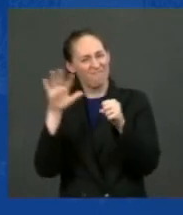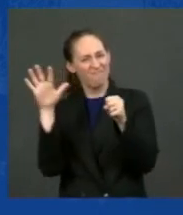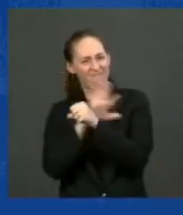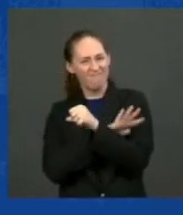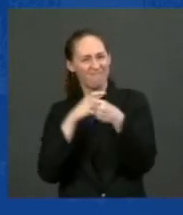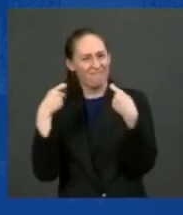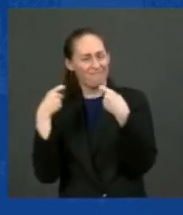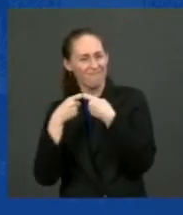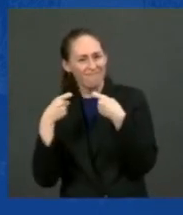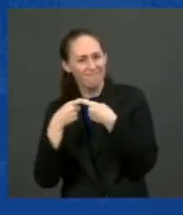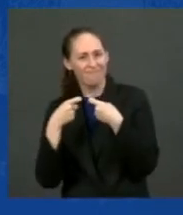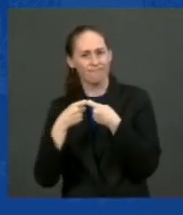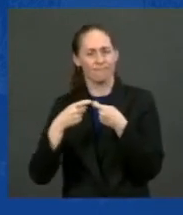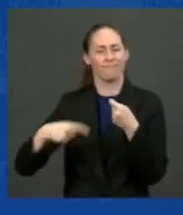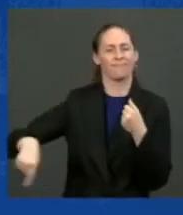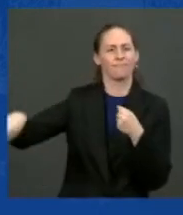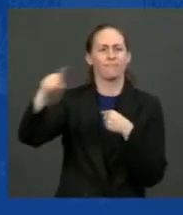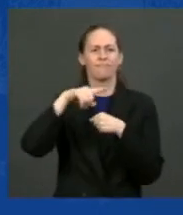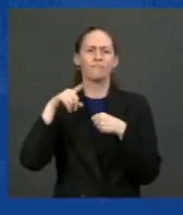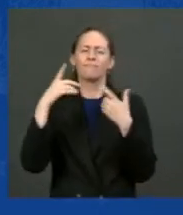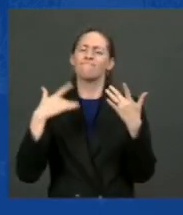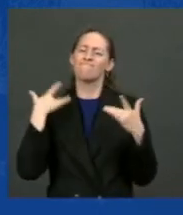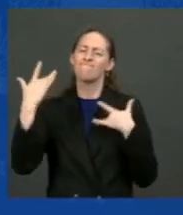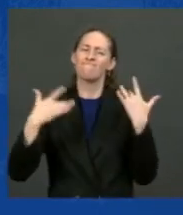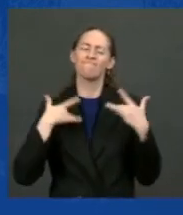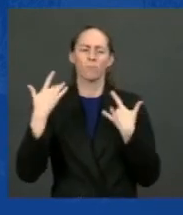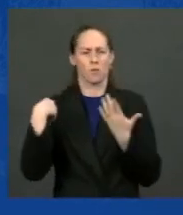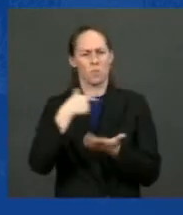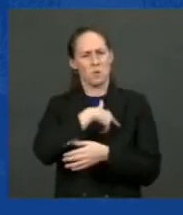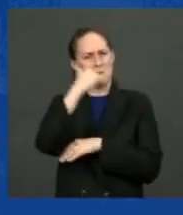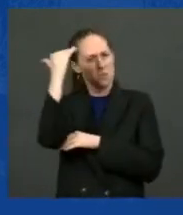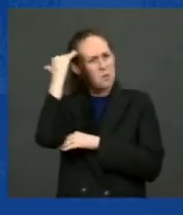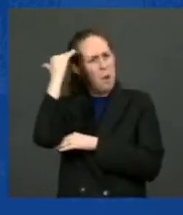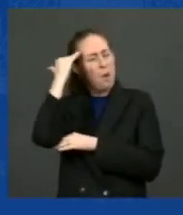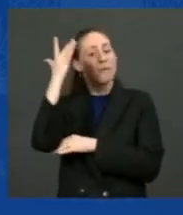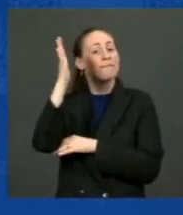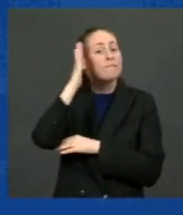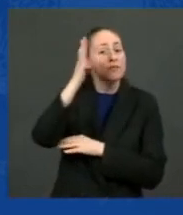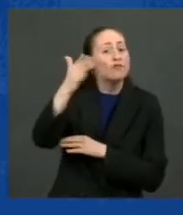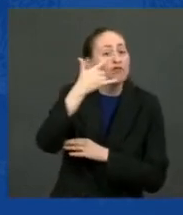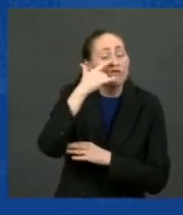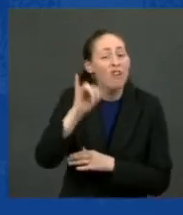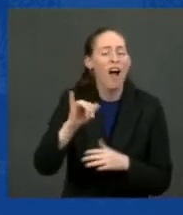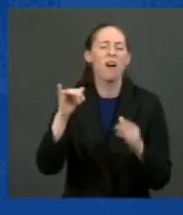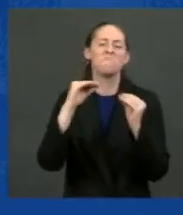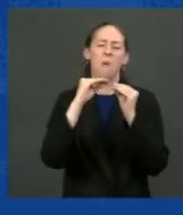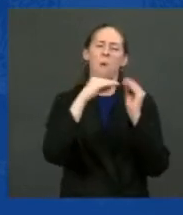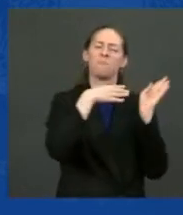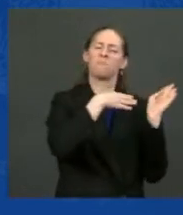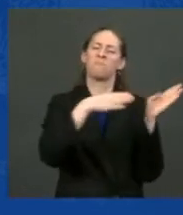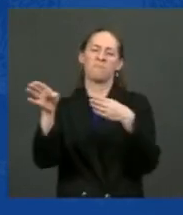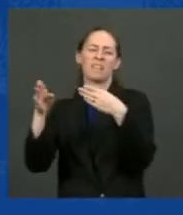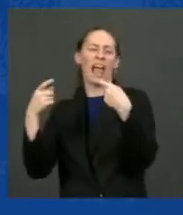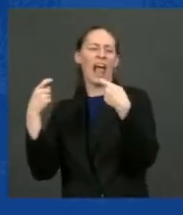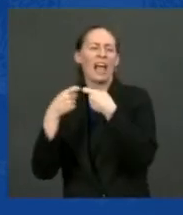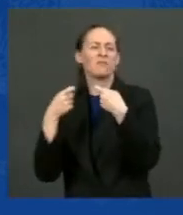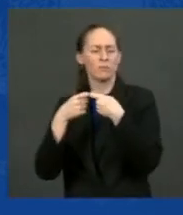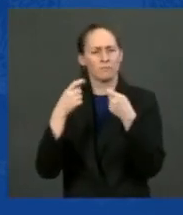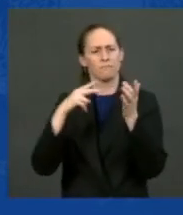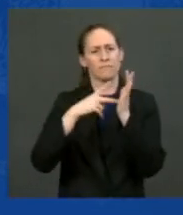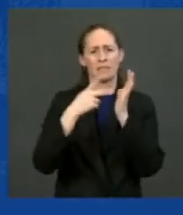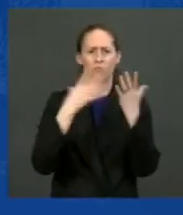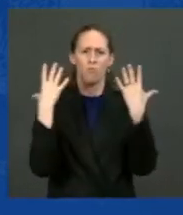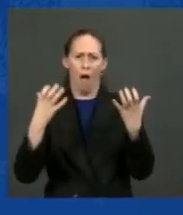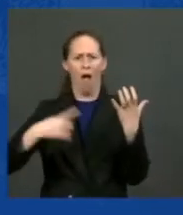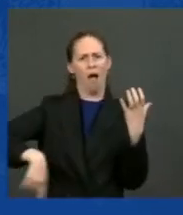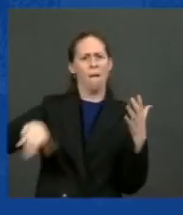The whole world knows that the future of their auto industry is electric. We need to make sure America builds that future instead of falling behind.